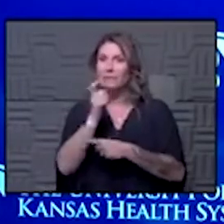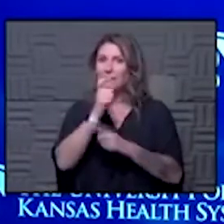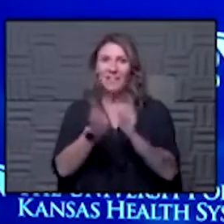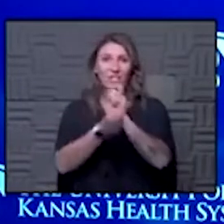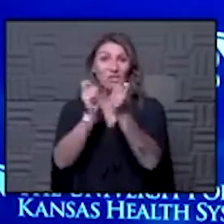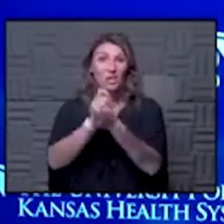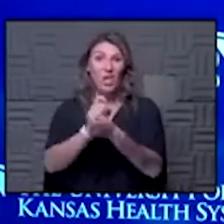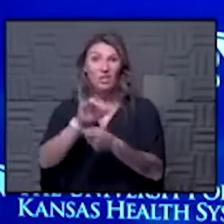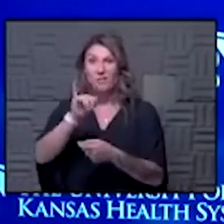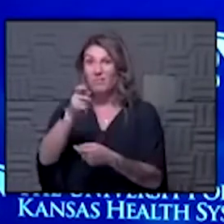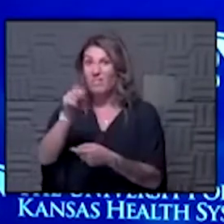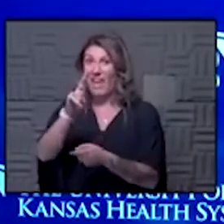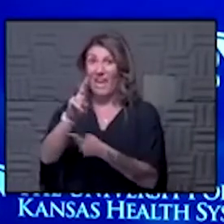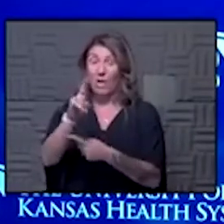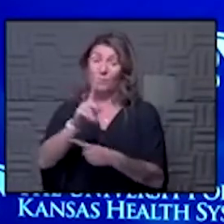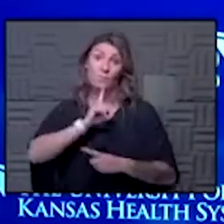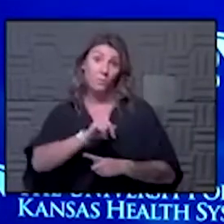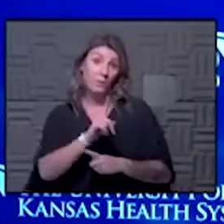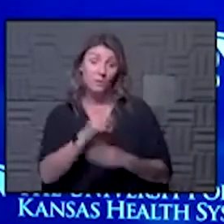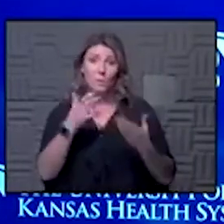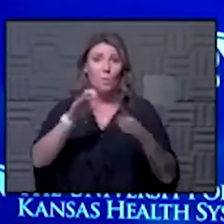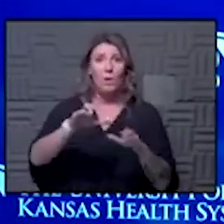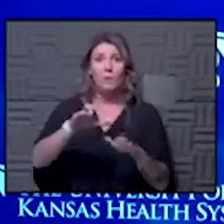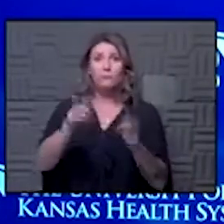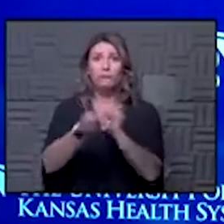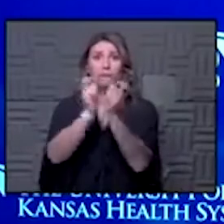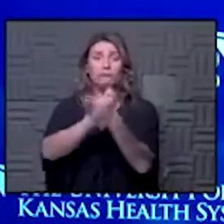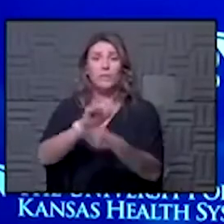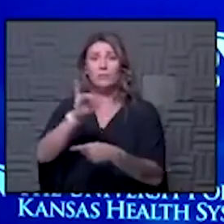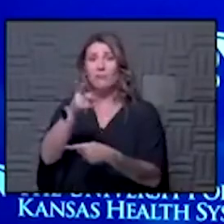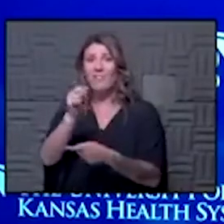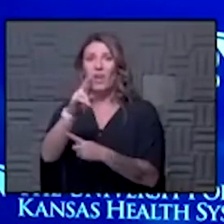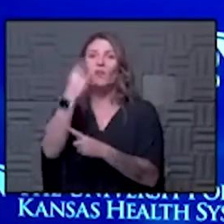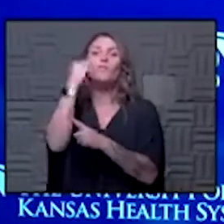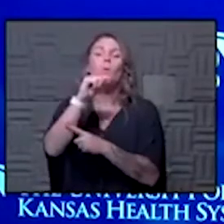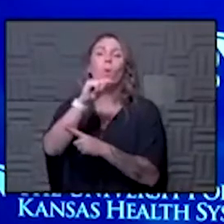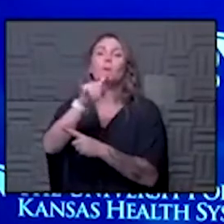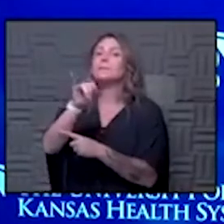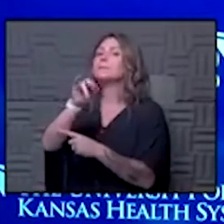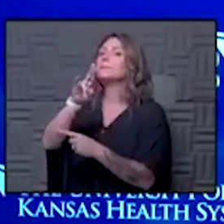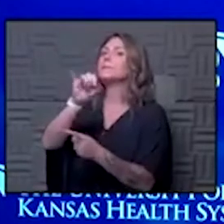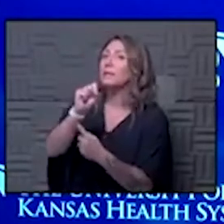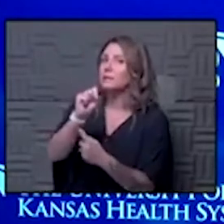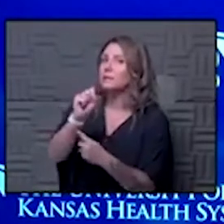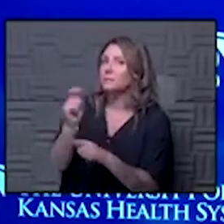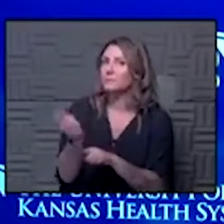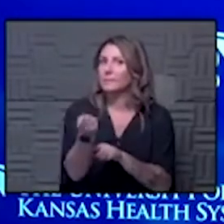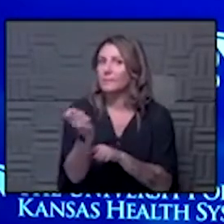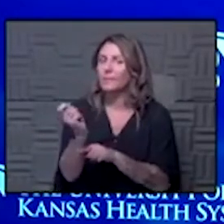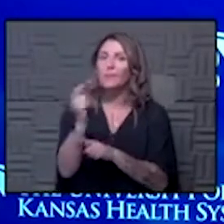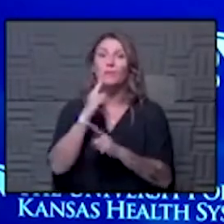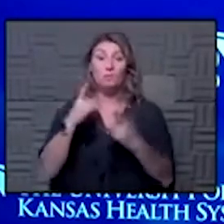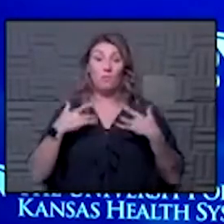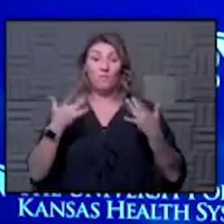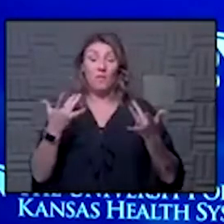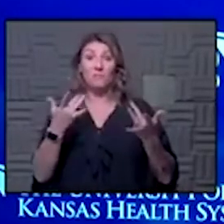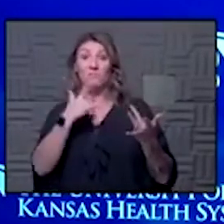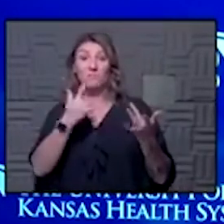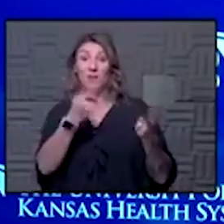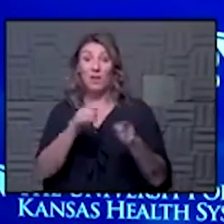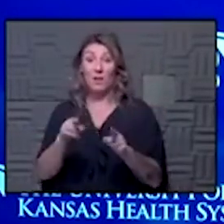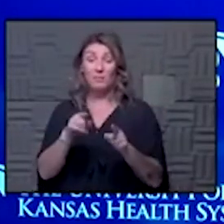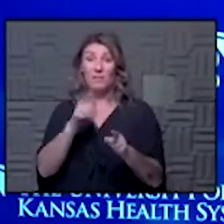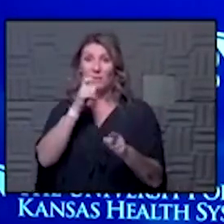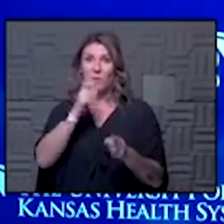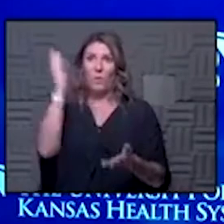a lot it actually wants to not change the air a lot and so and secondly that the the vents around the tennis bubble tend to not